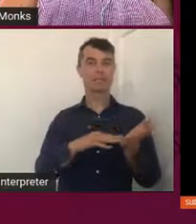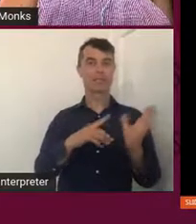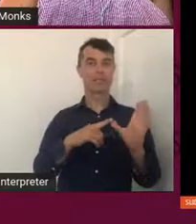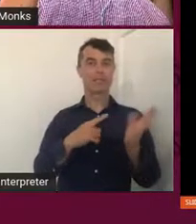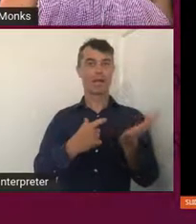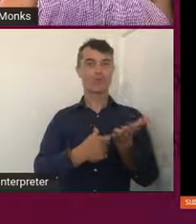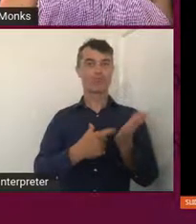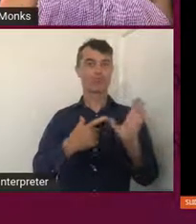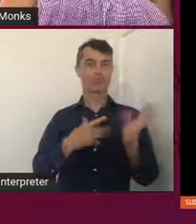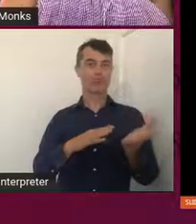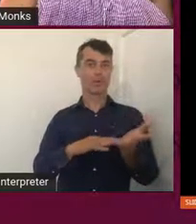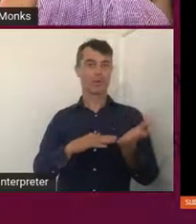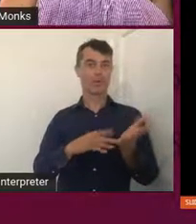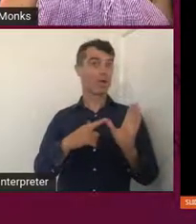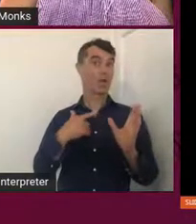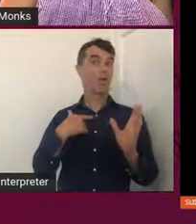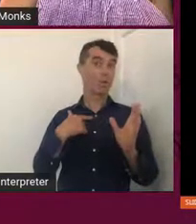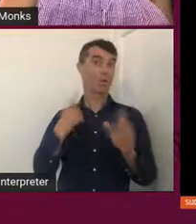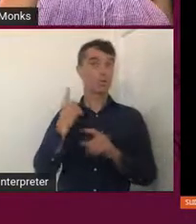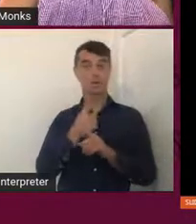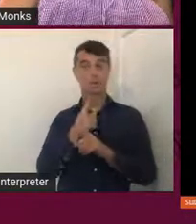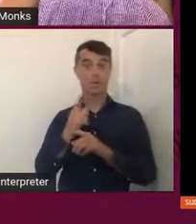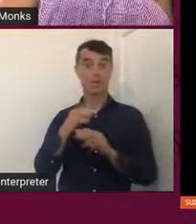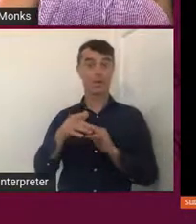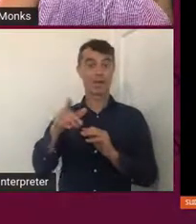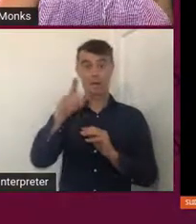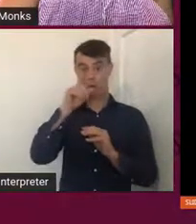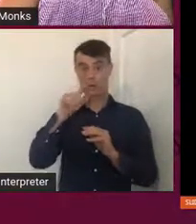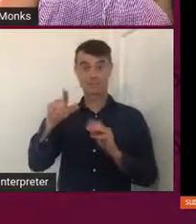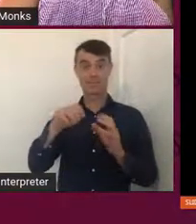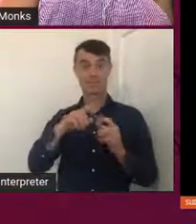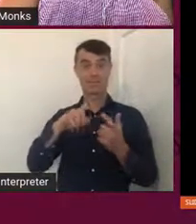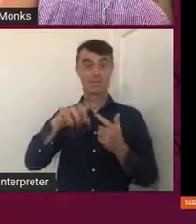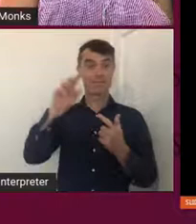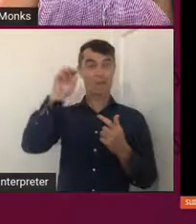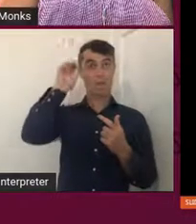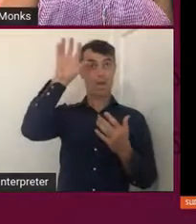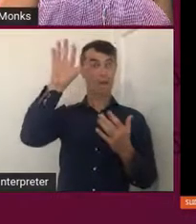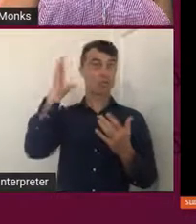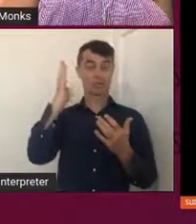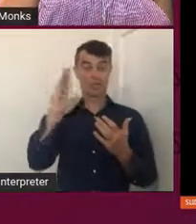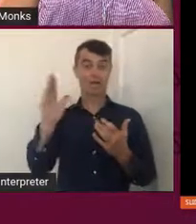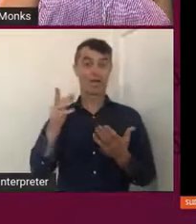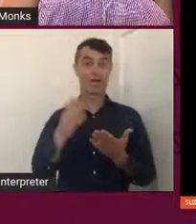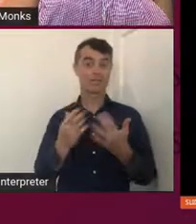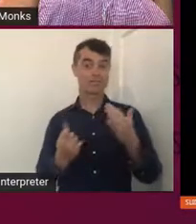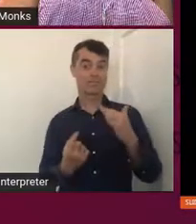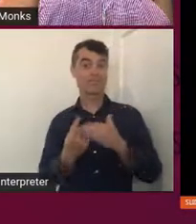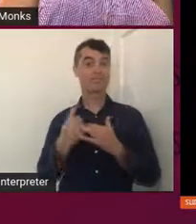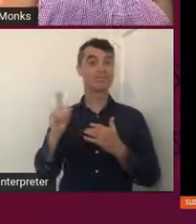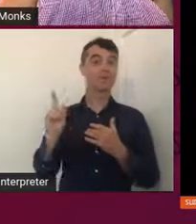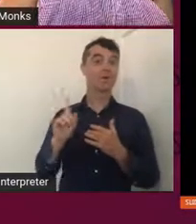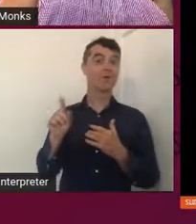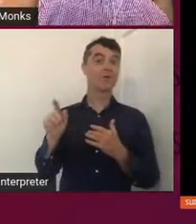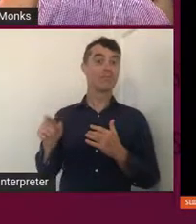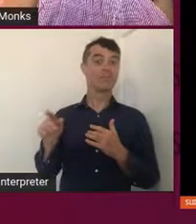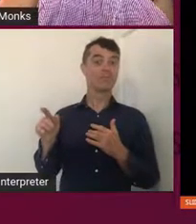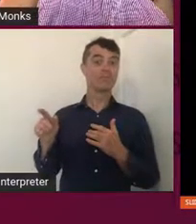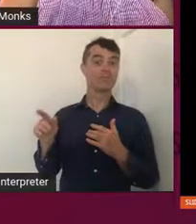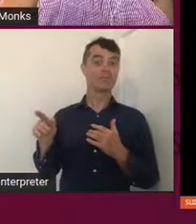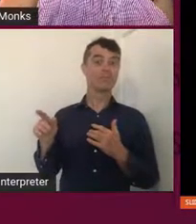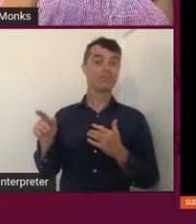if this actually could be a whale shark. And it came about that there was actually,